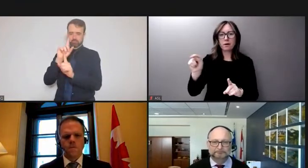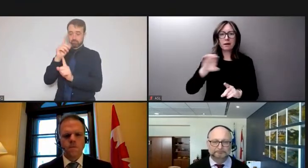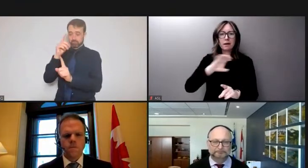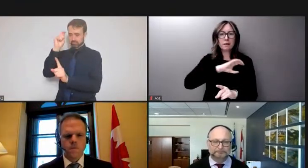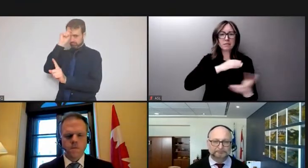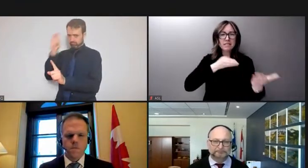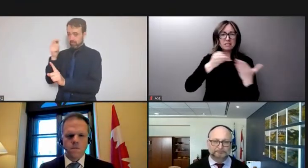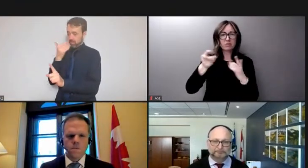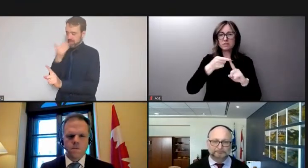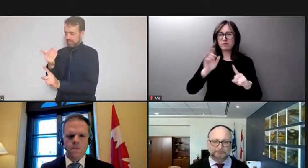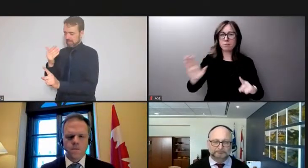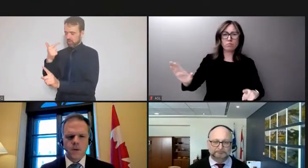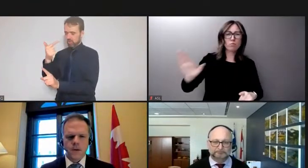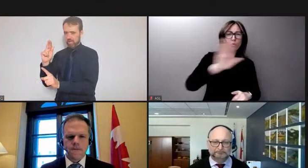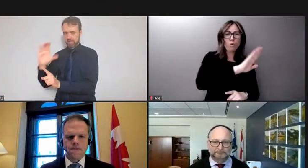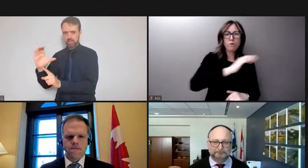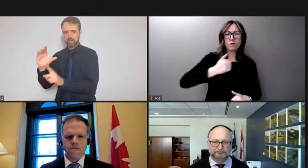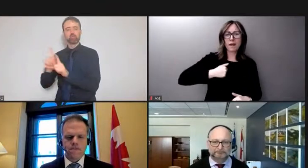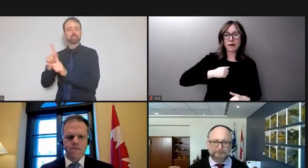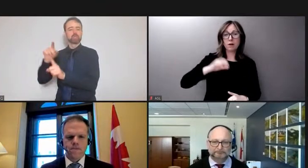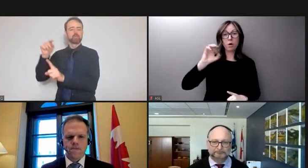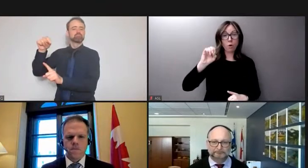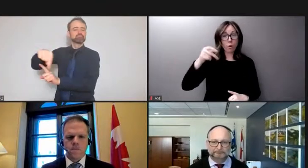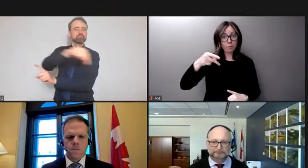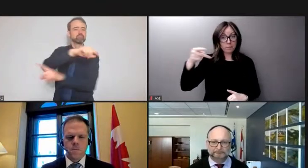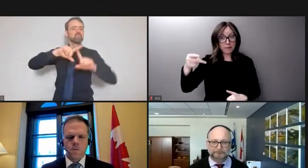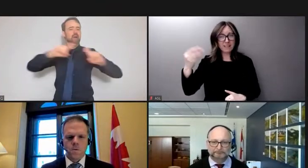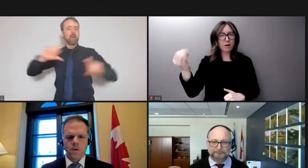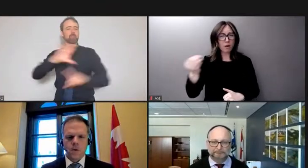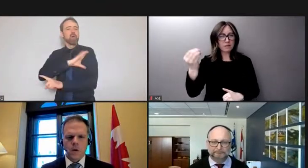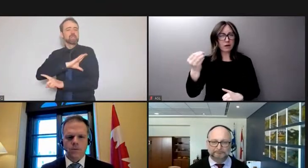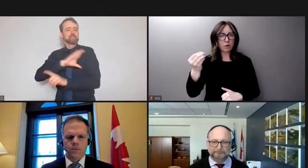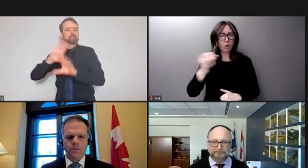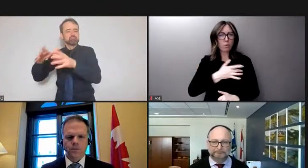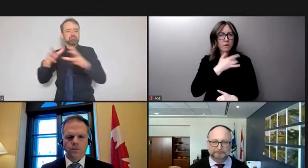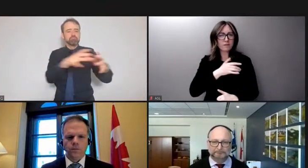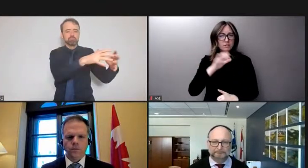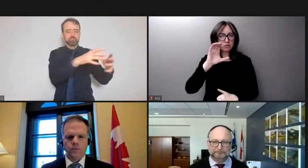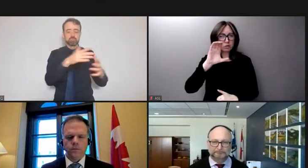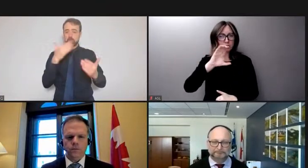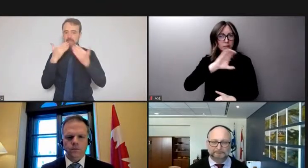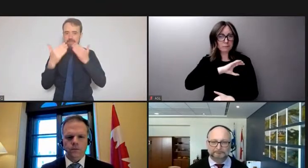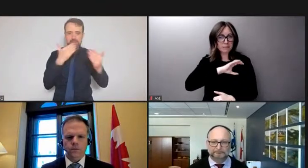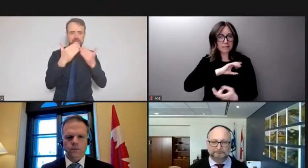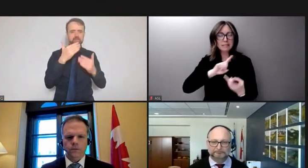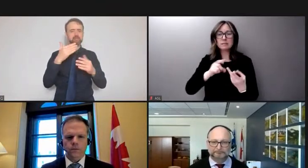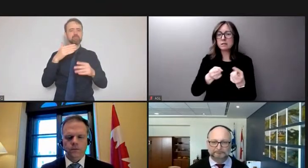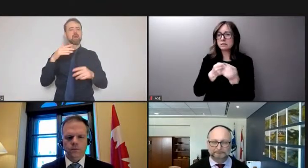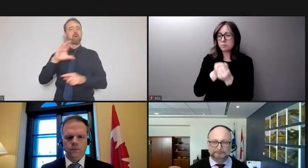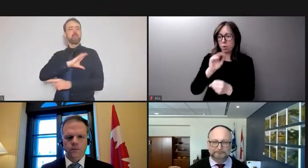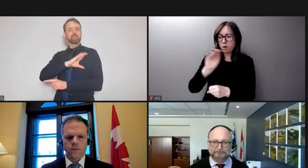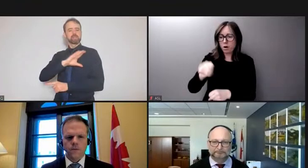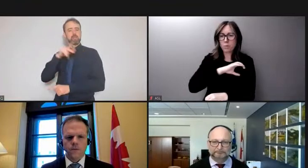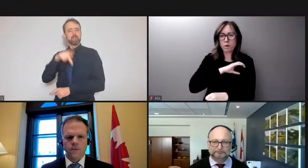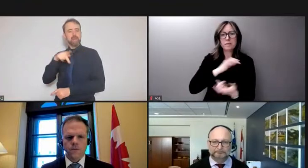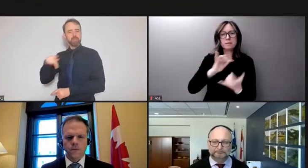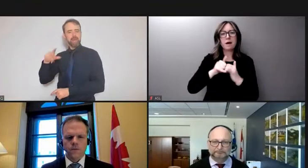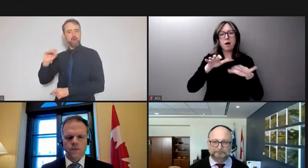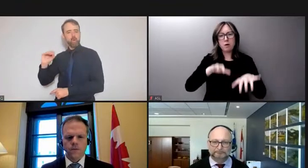services from around the country, including the OPP, are here to help the Ottawa Police Service restore public safety.